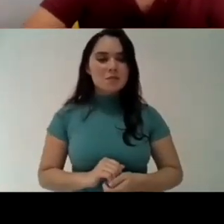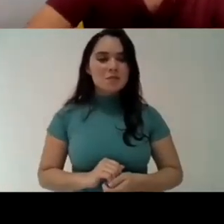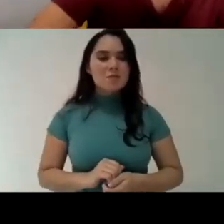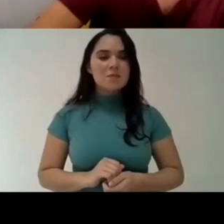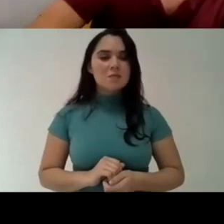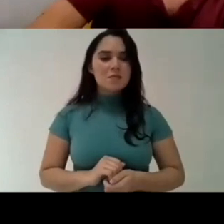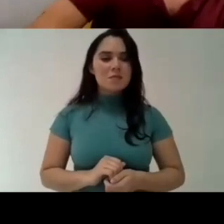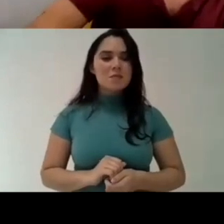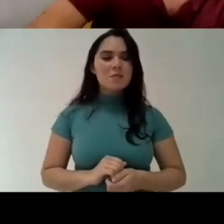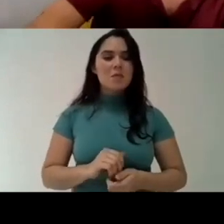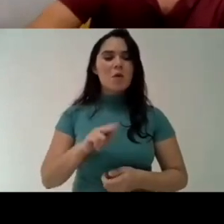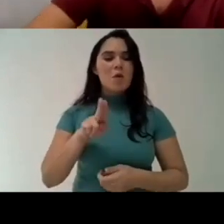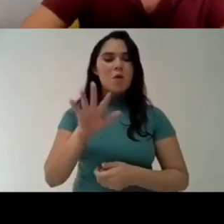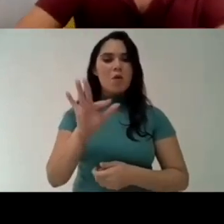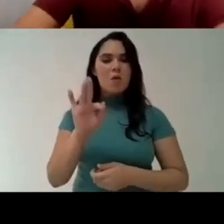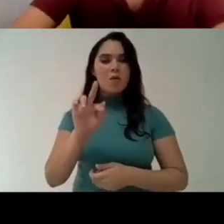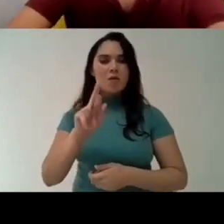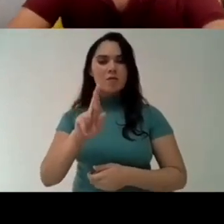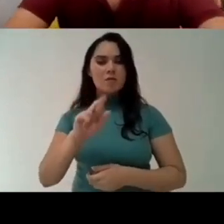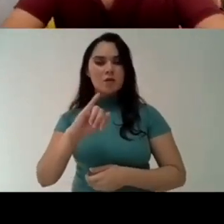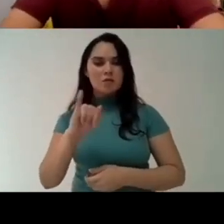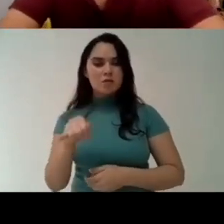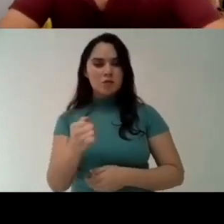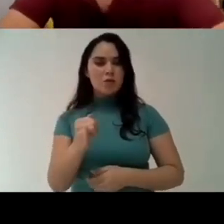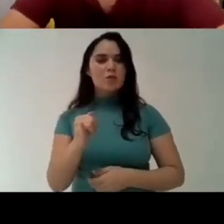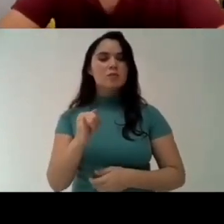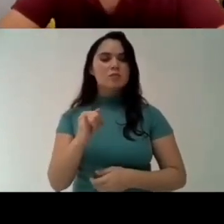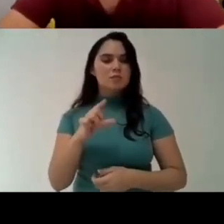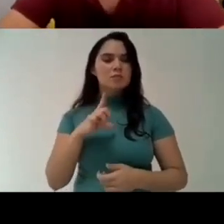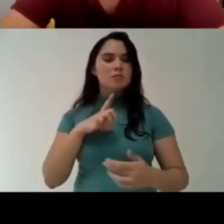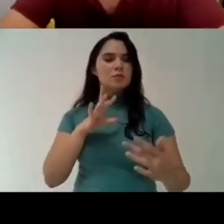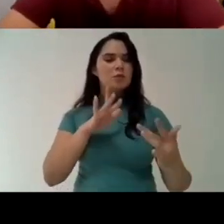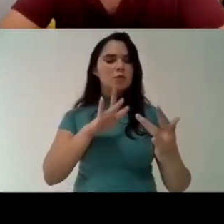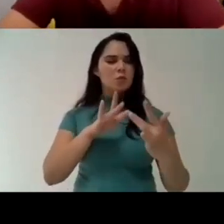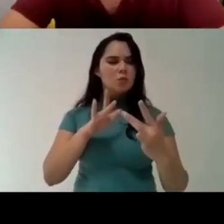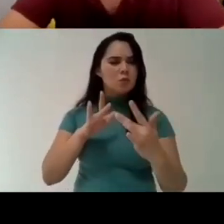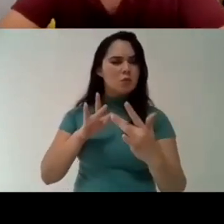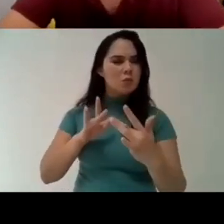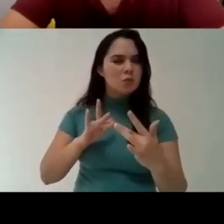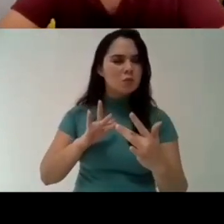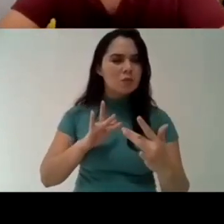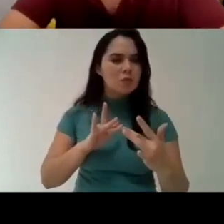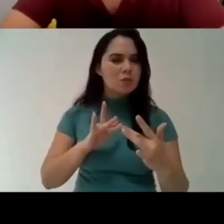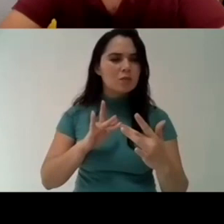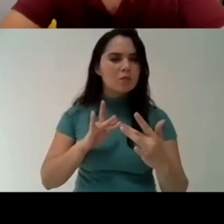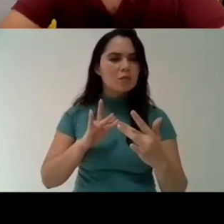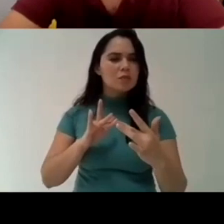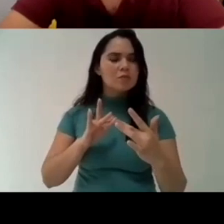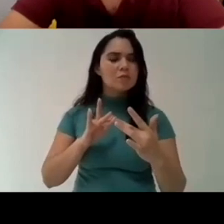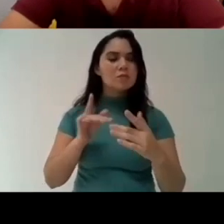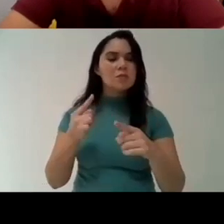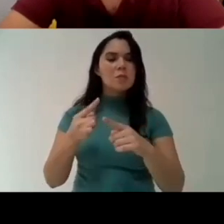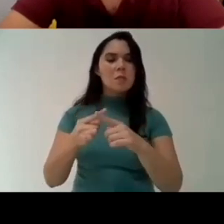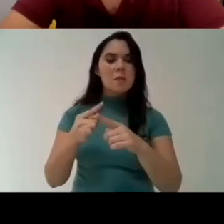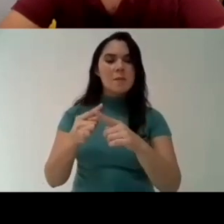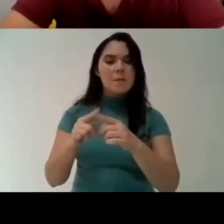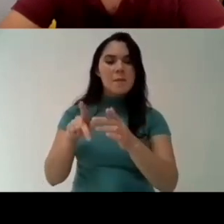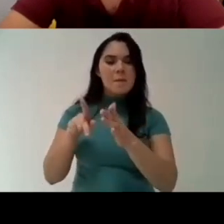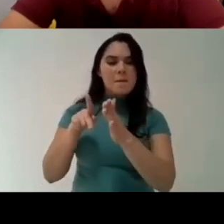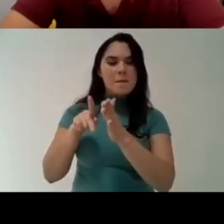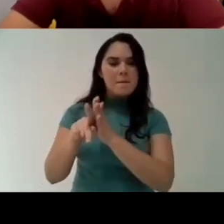in a partnership with public companies so government companies like Embrapa